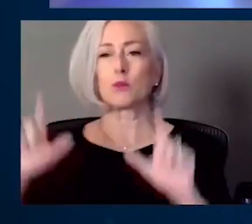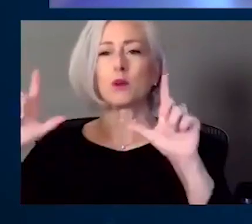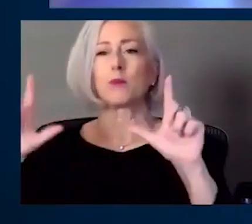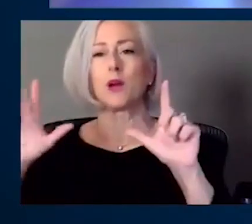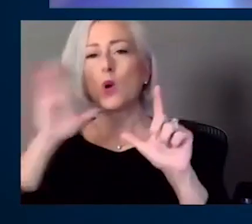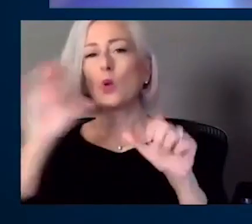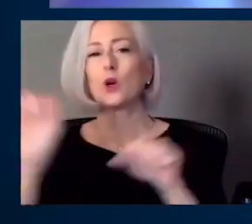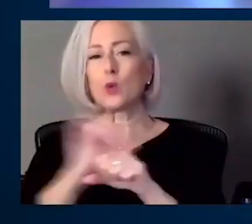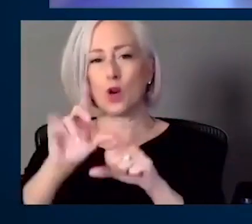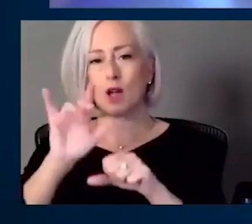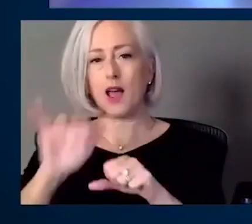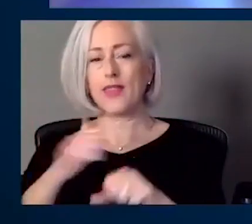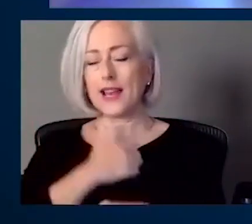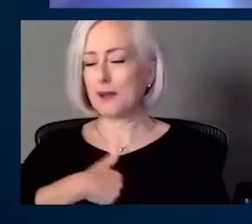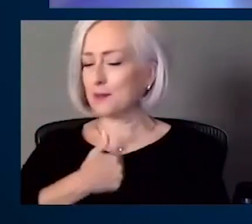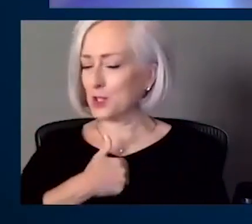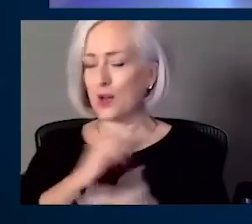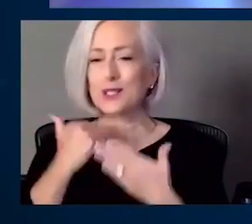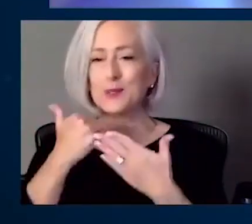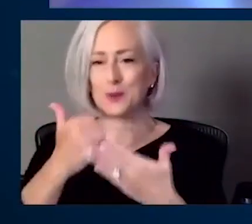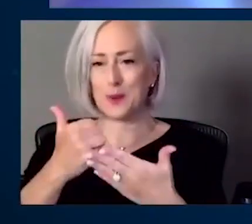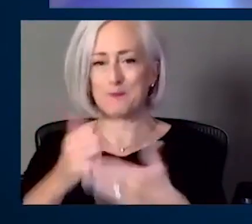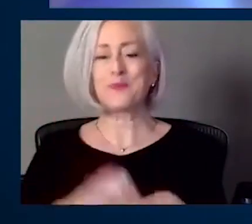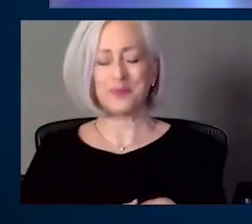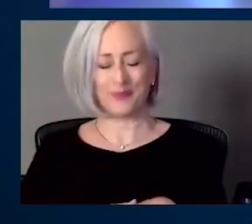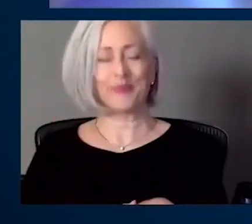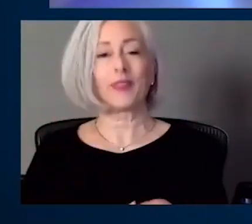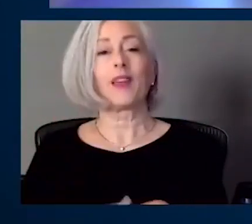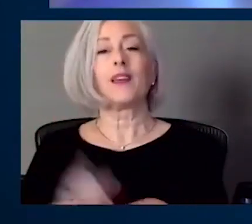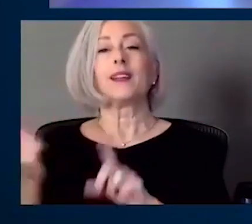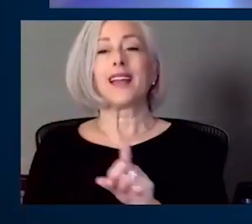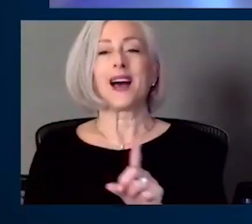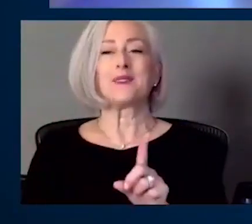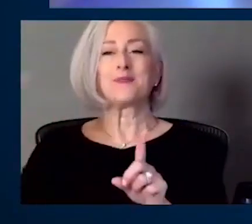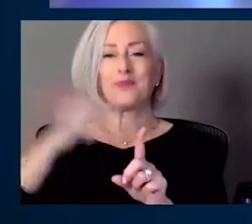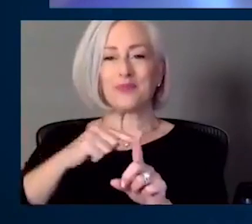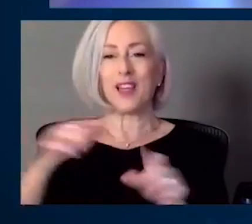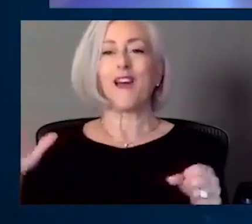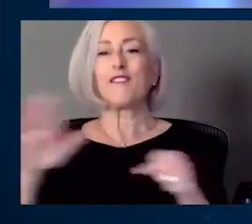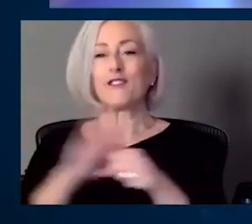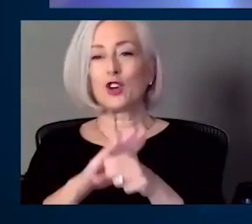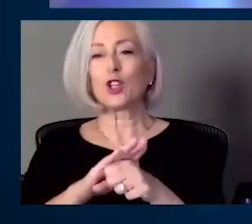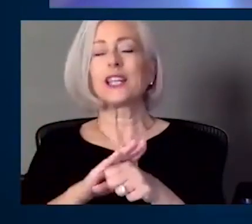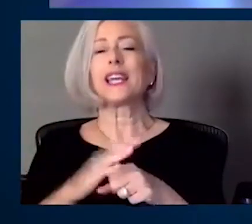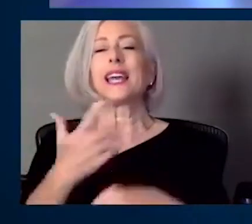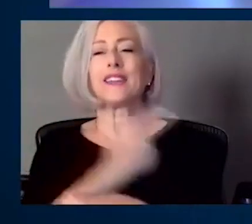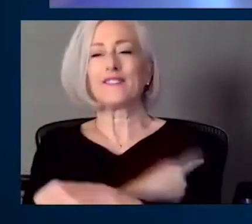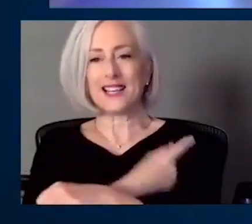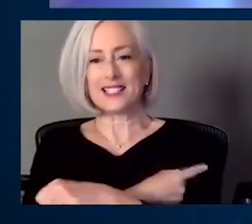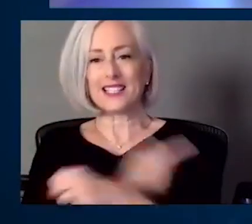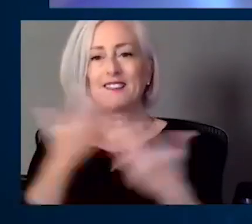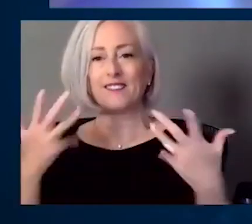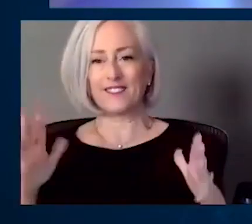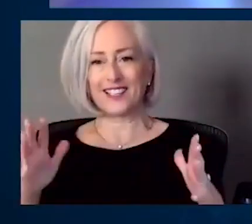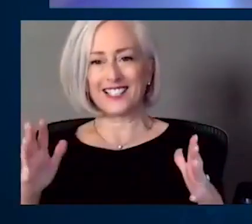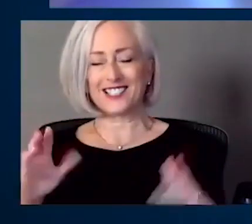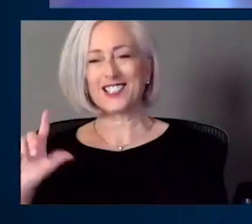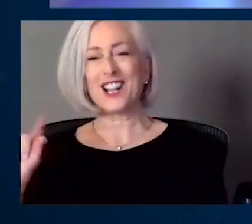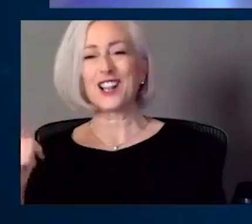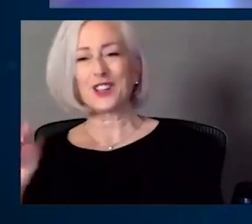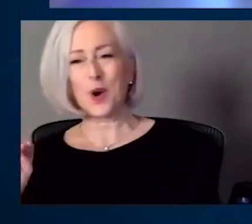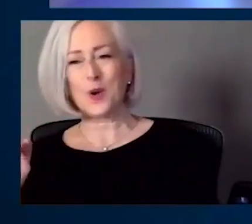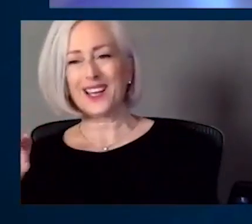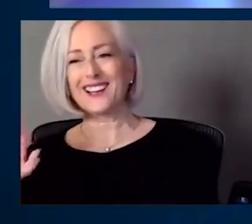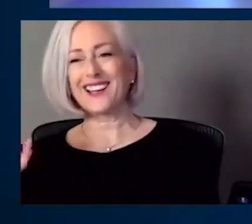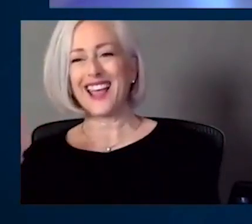just a little bit so we can help back to the fully vaccinated question. Logan and Anthony are happy. So you have